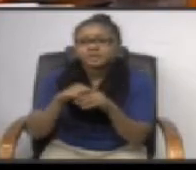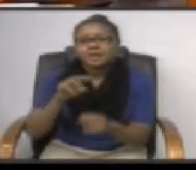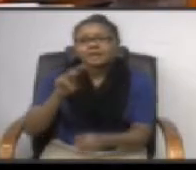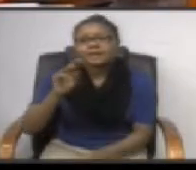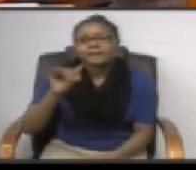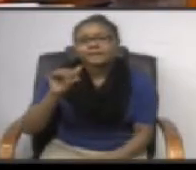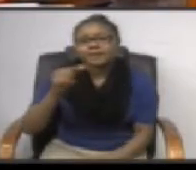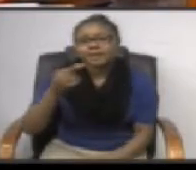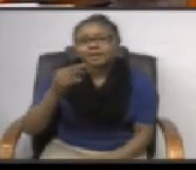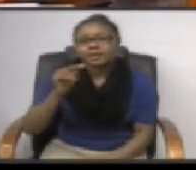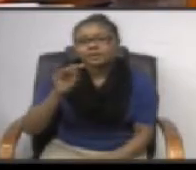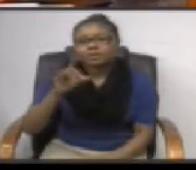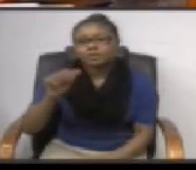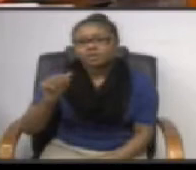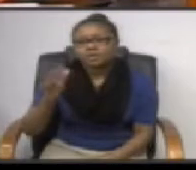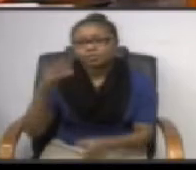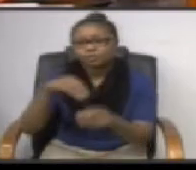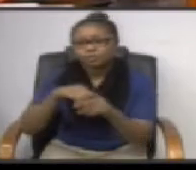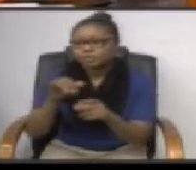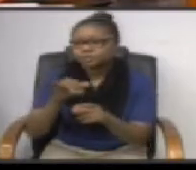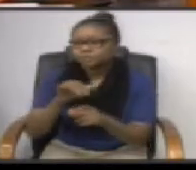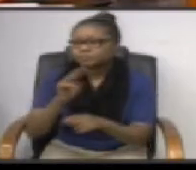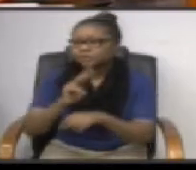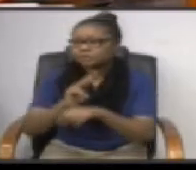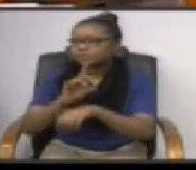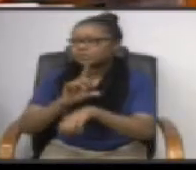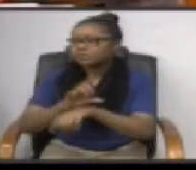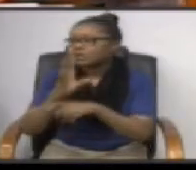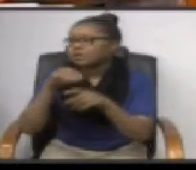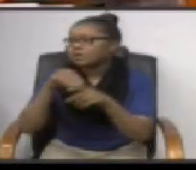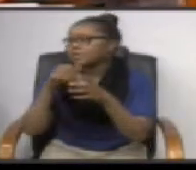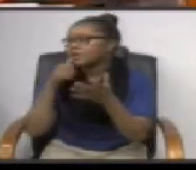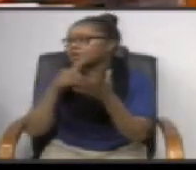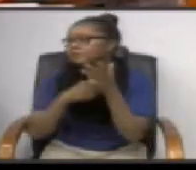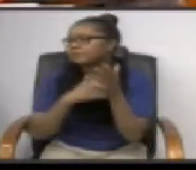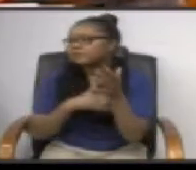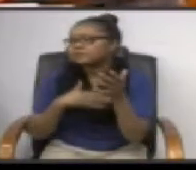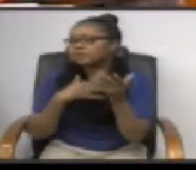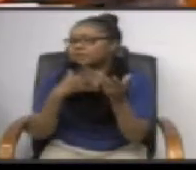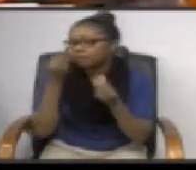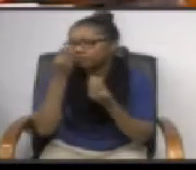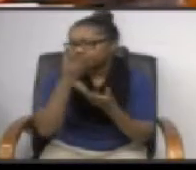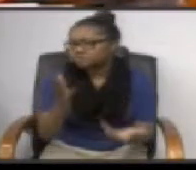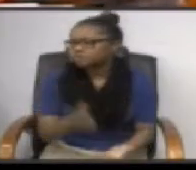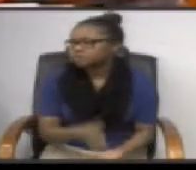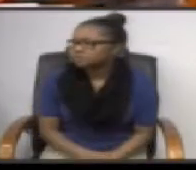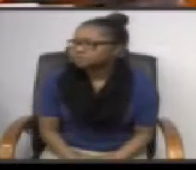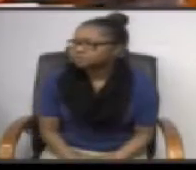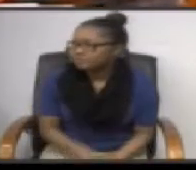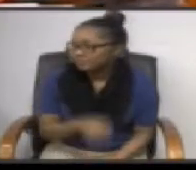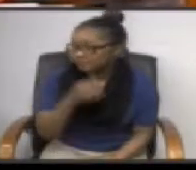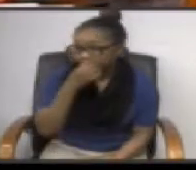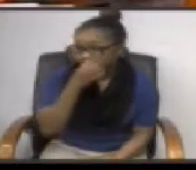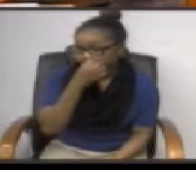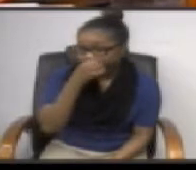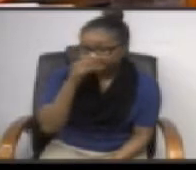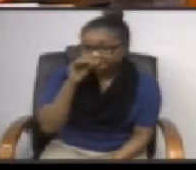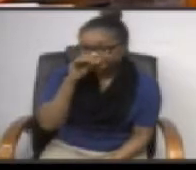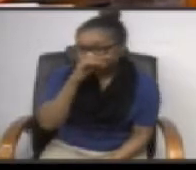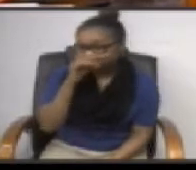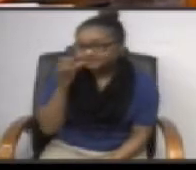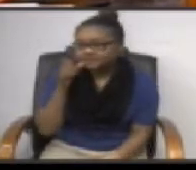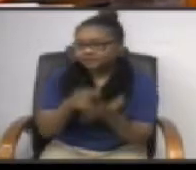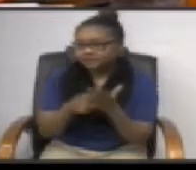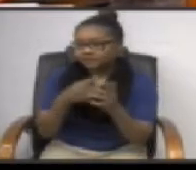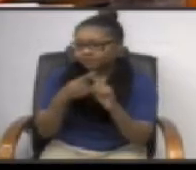and others i'd like to include that mr mclaughlin in the letter to get that information and this letter would be to